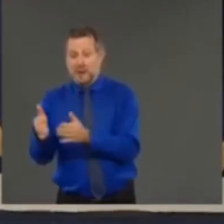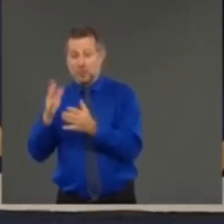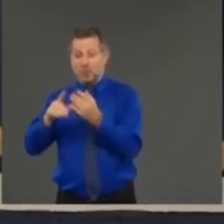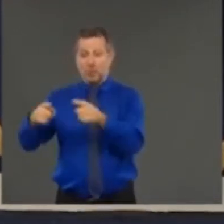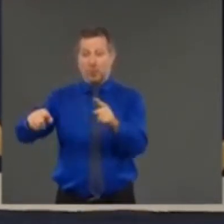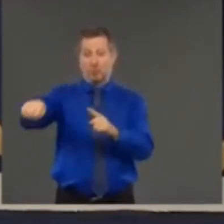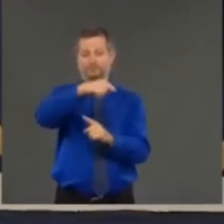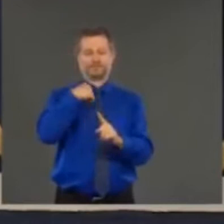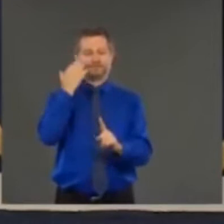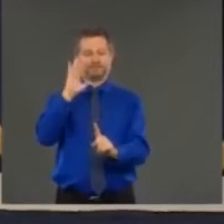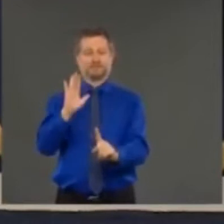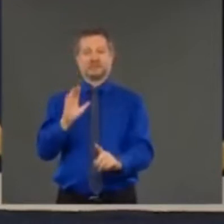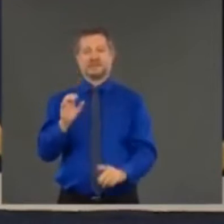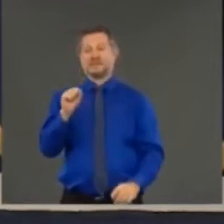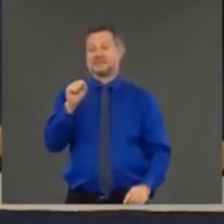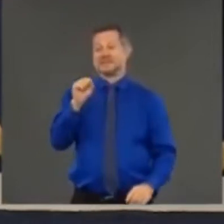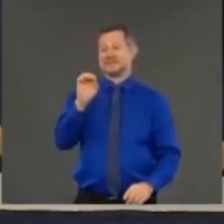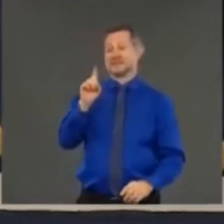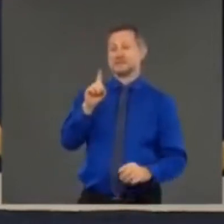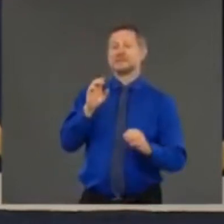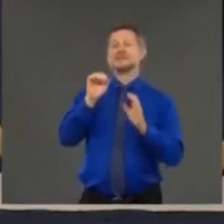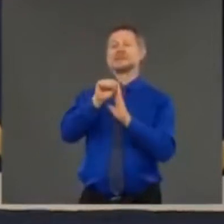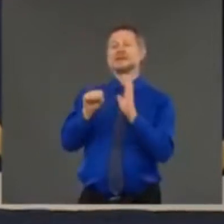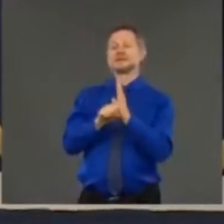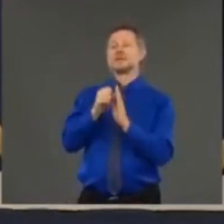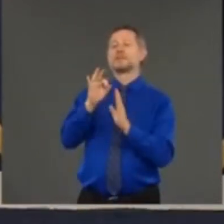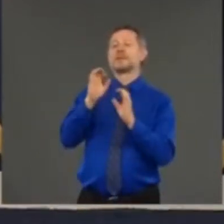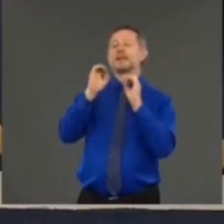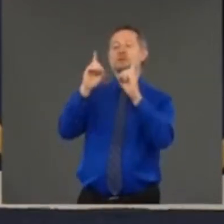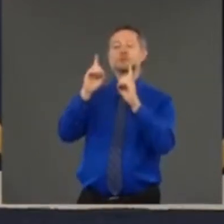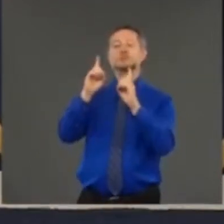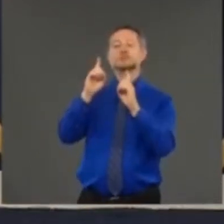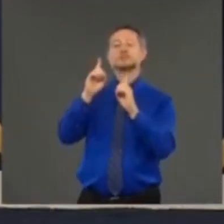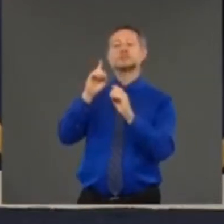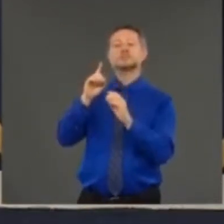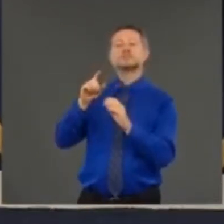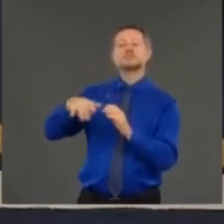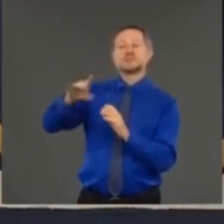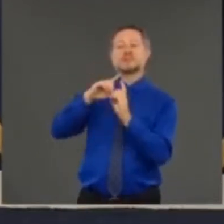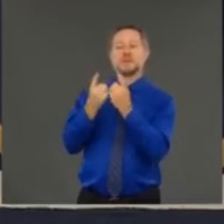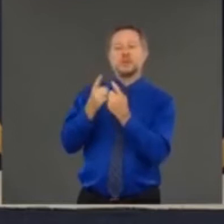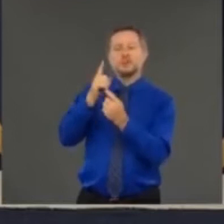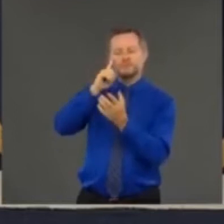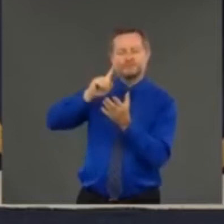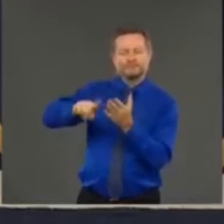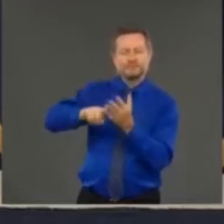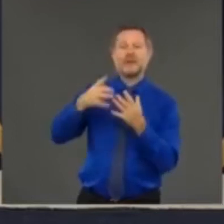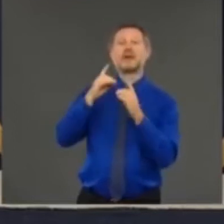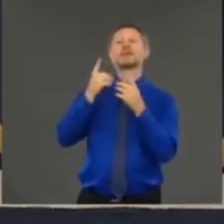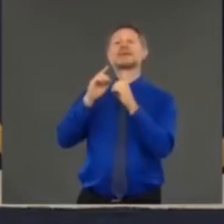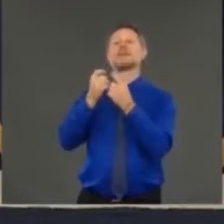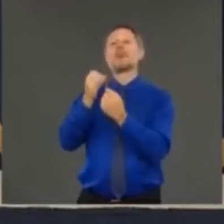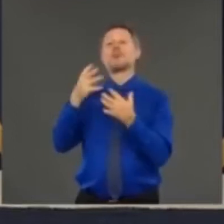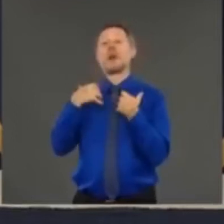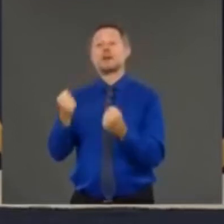SED is looking at that state health officials are looking at that my point is different my point is this is not